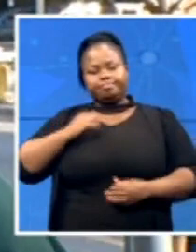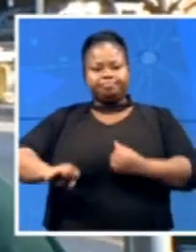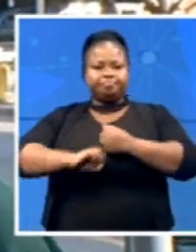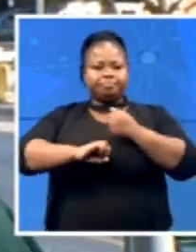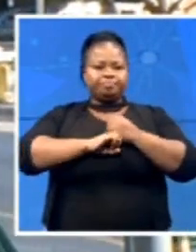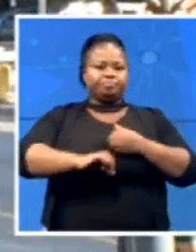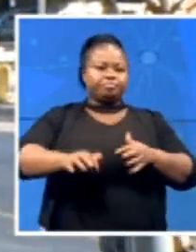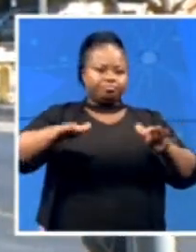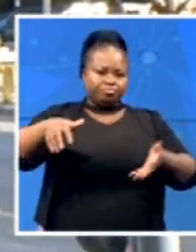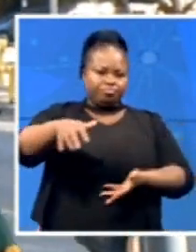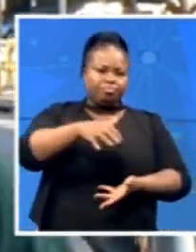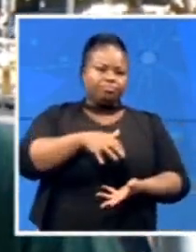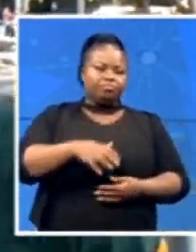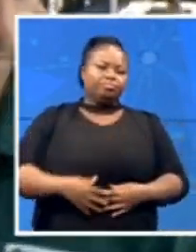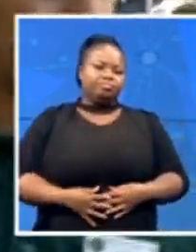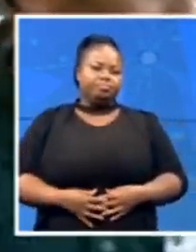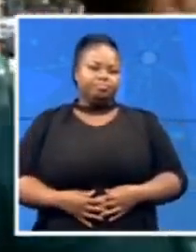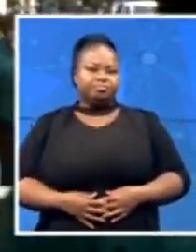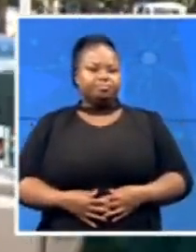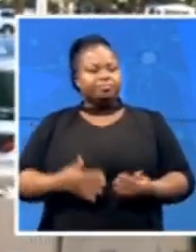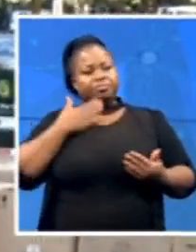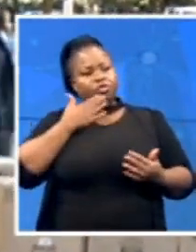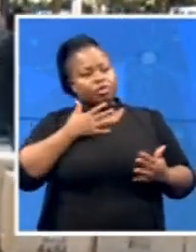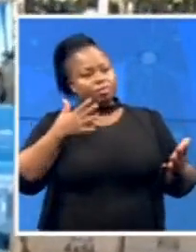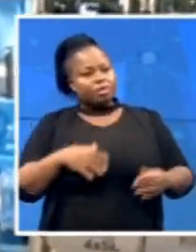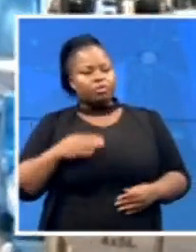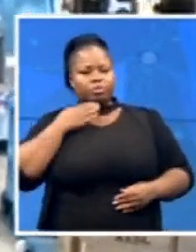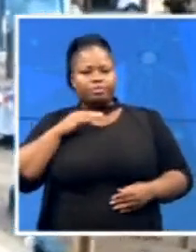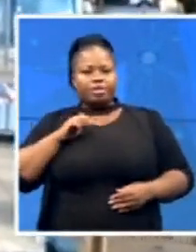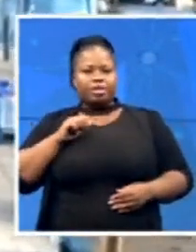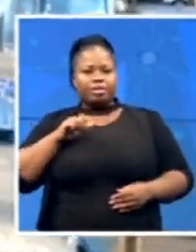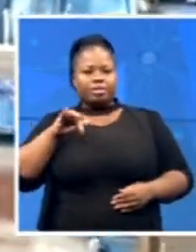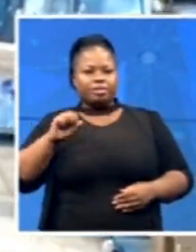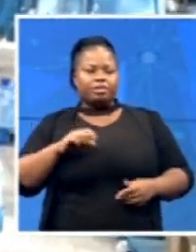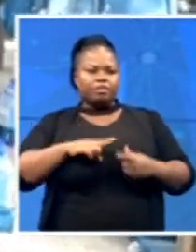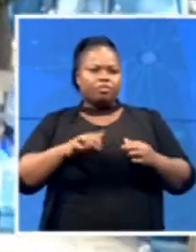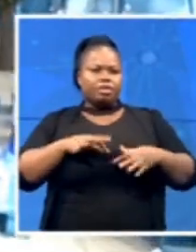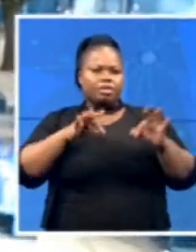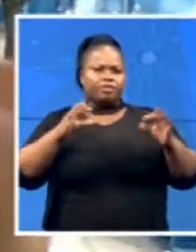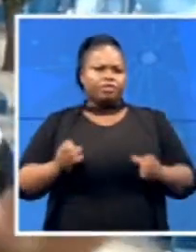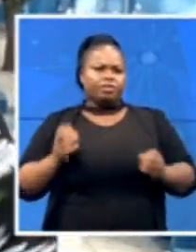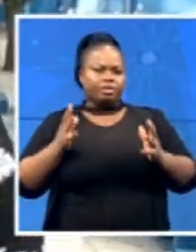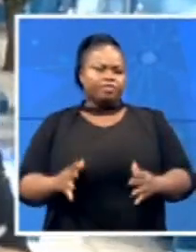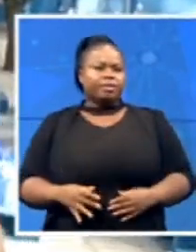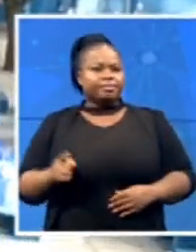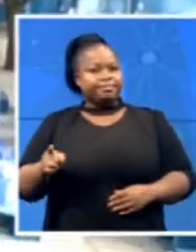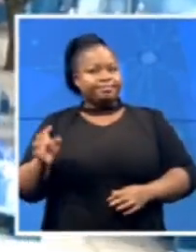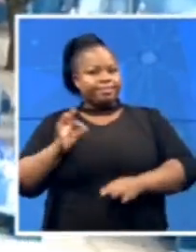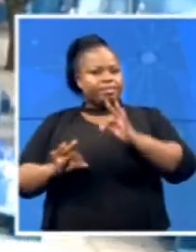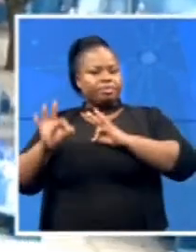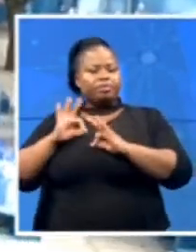Thank you very much. That was Ali Zable of Gift of the Givers telling us about this huge endeavour they have. It's the largest